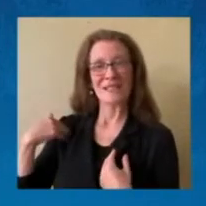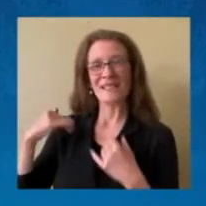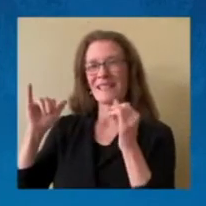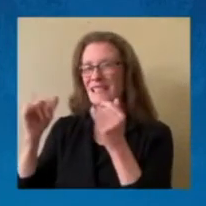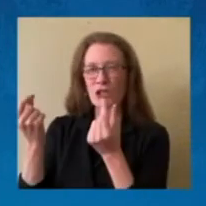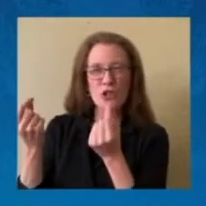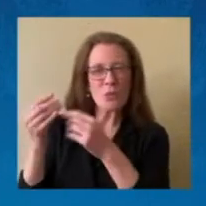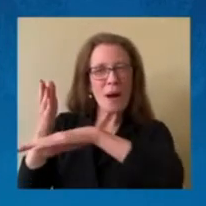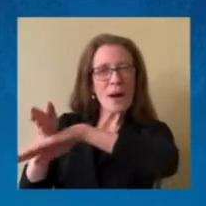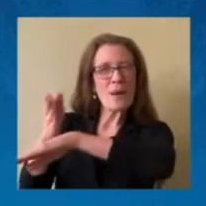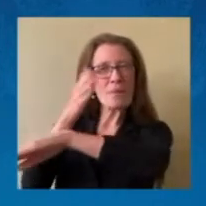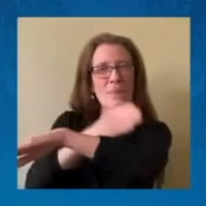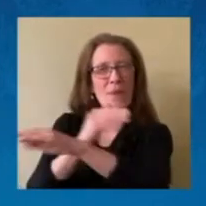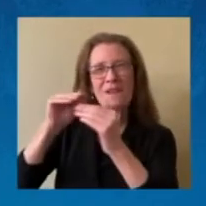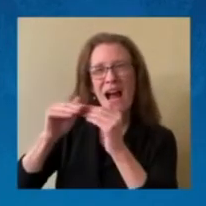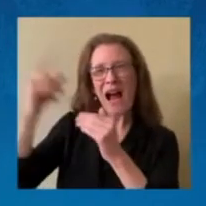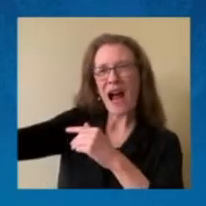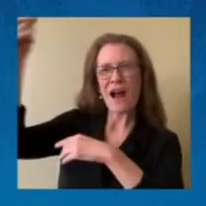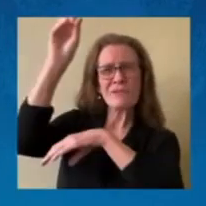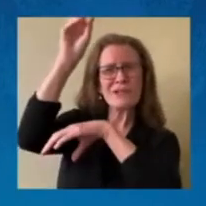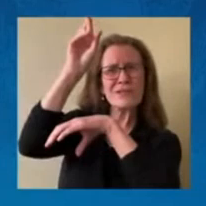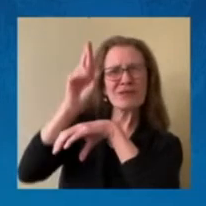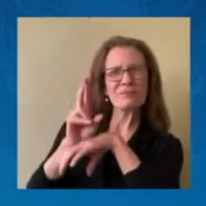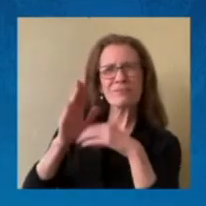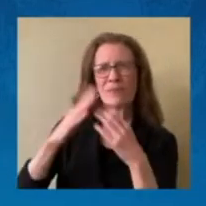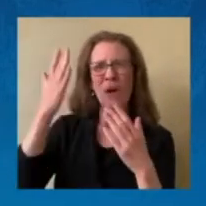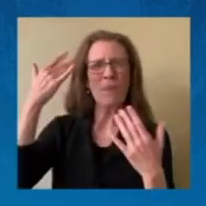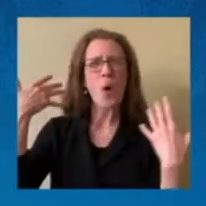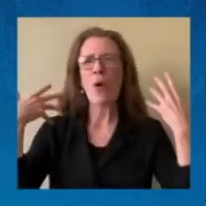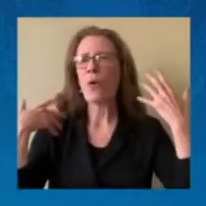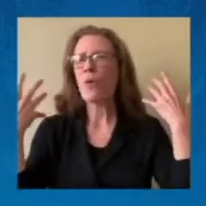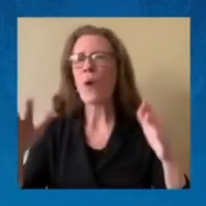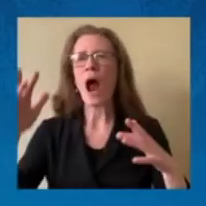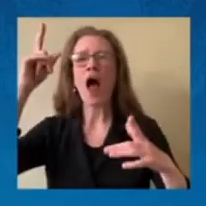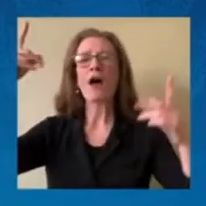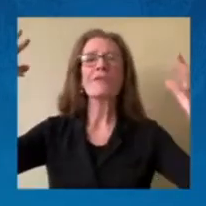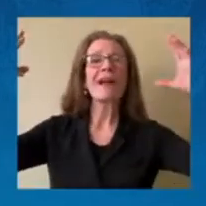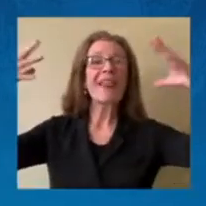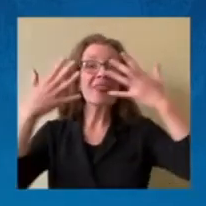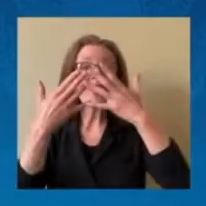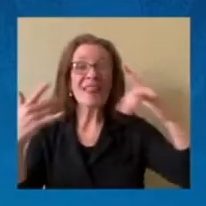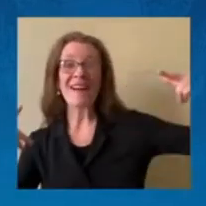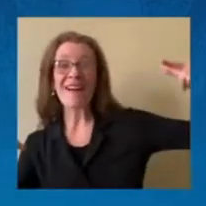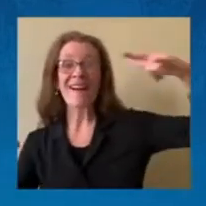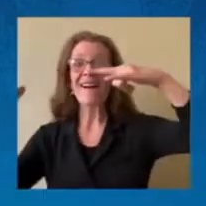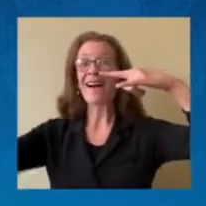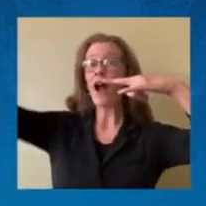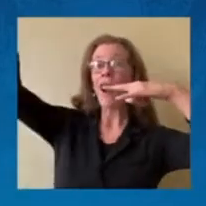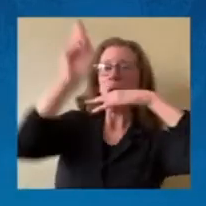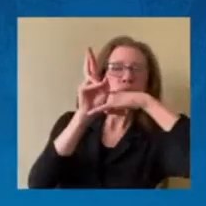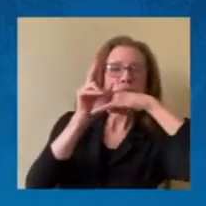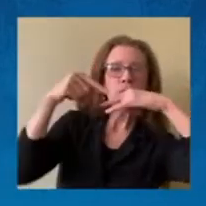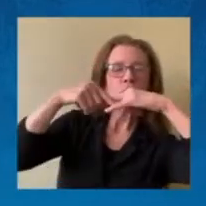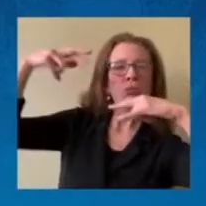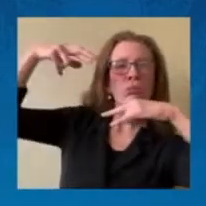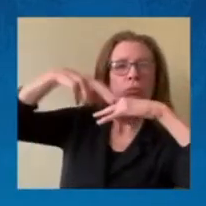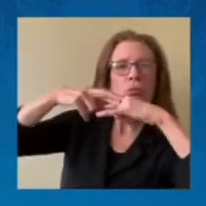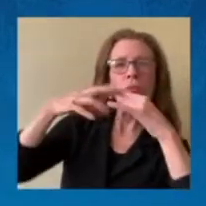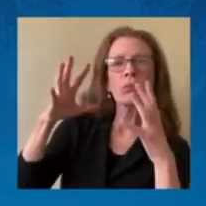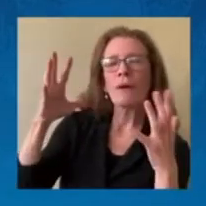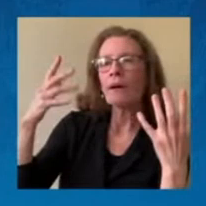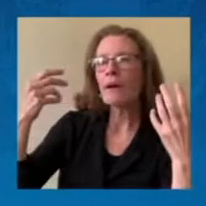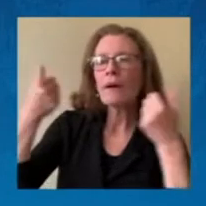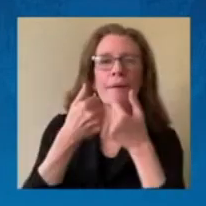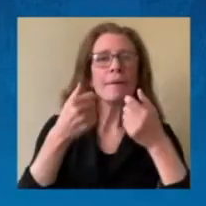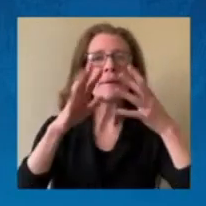other objects during commercial launches and reentries and to prevent the creation of new debris during those phases of flight.